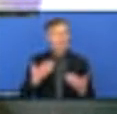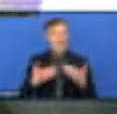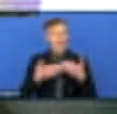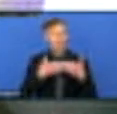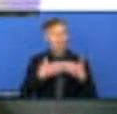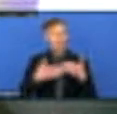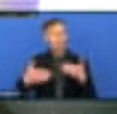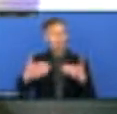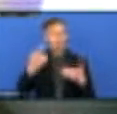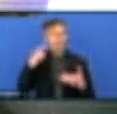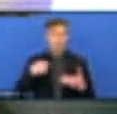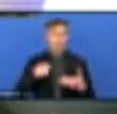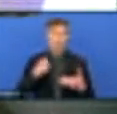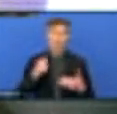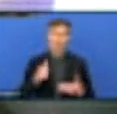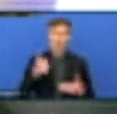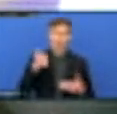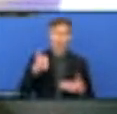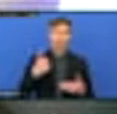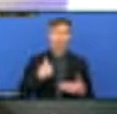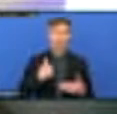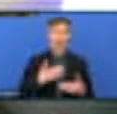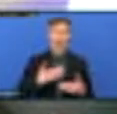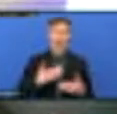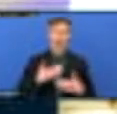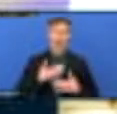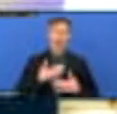is to finalize the guidelines.